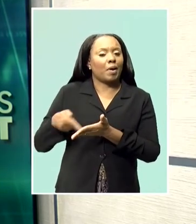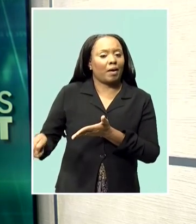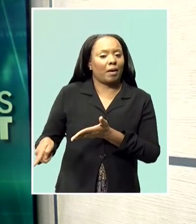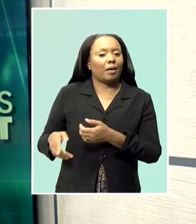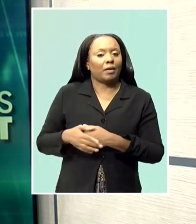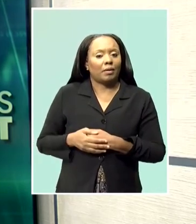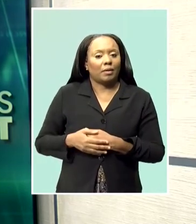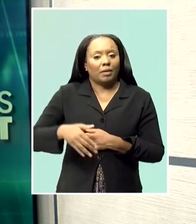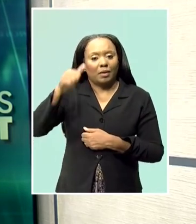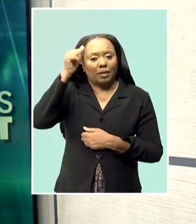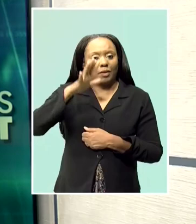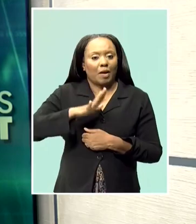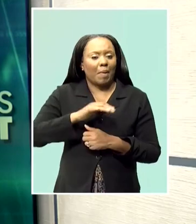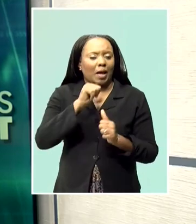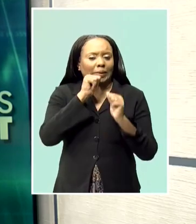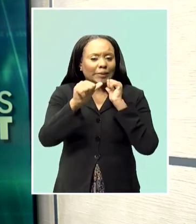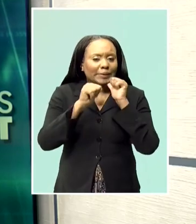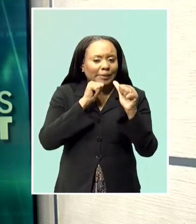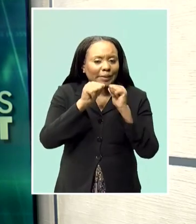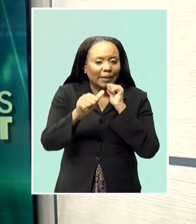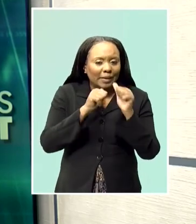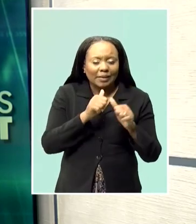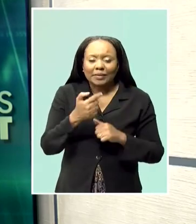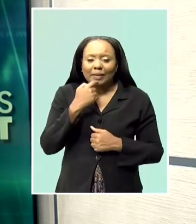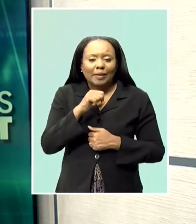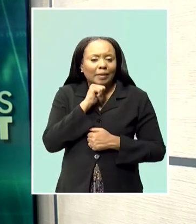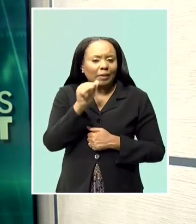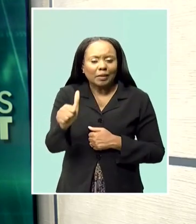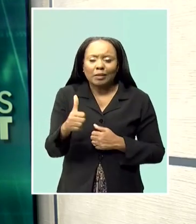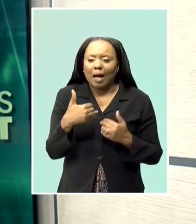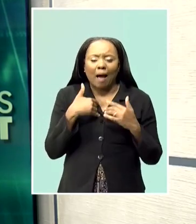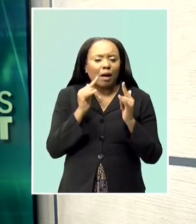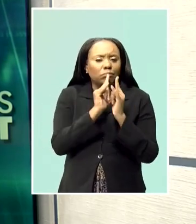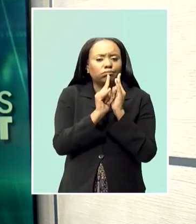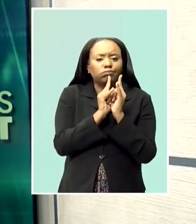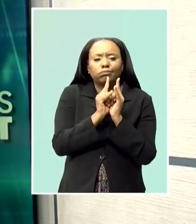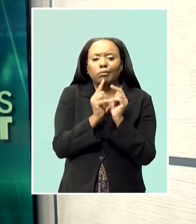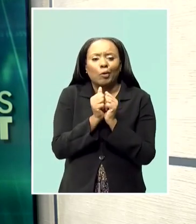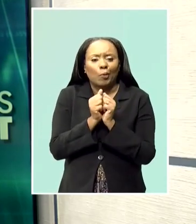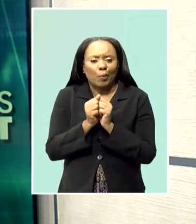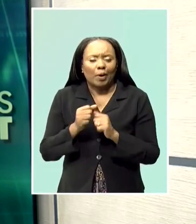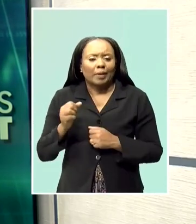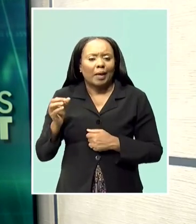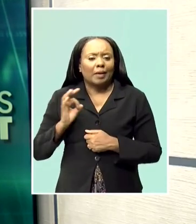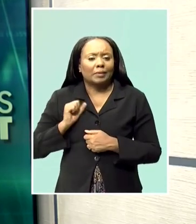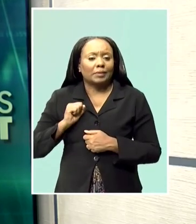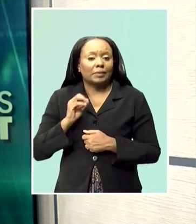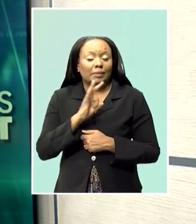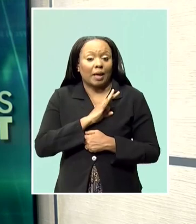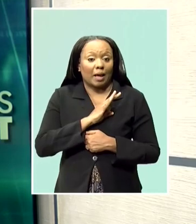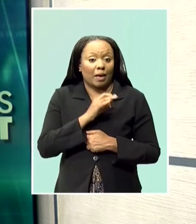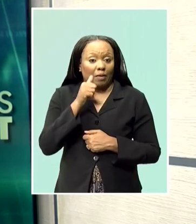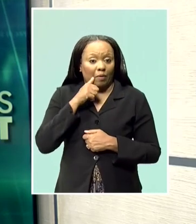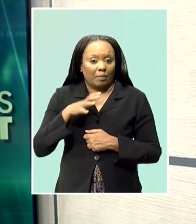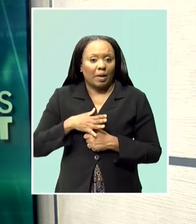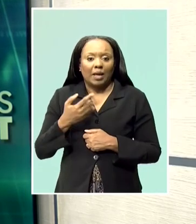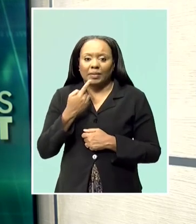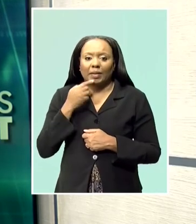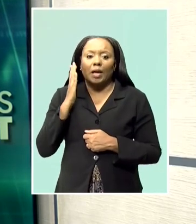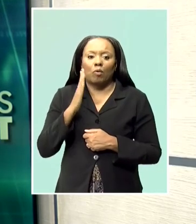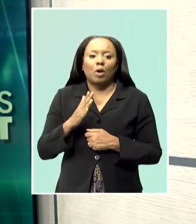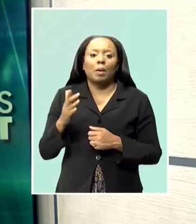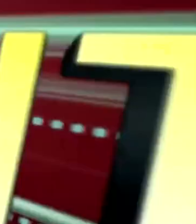denied in an interview with Reuters that he ever had an intimate relationship with the staffer and said he was planning legal action